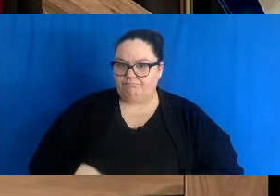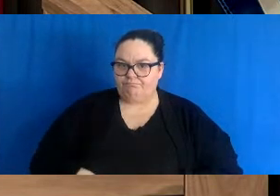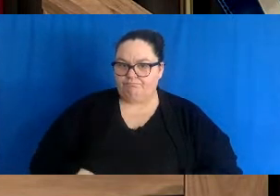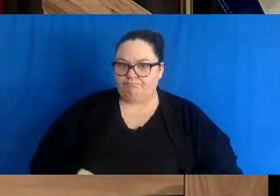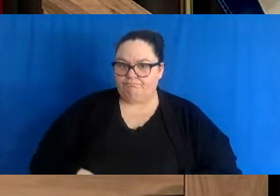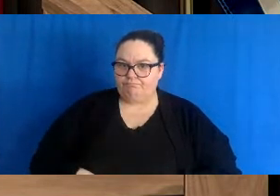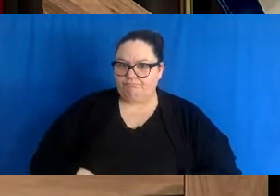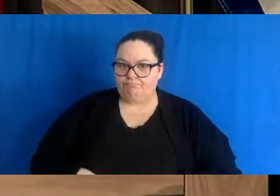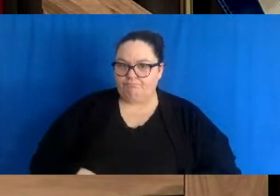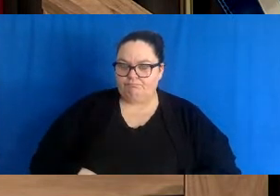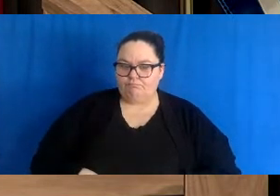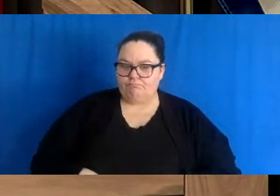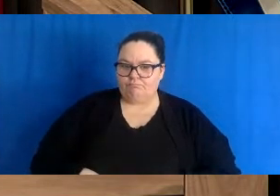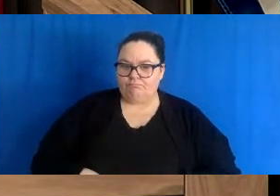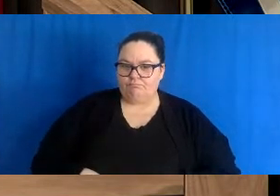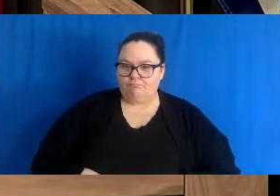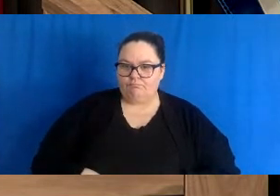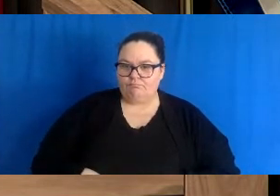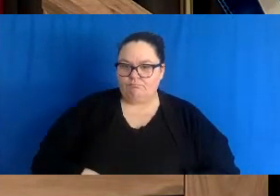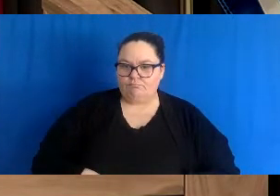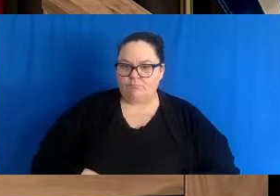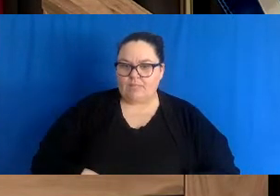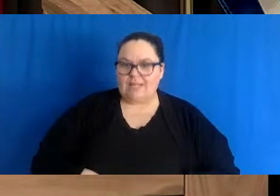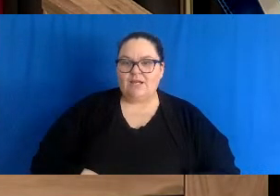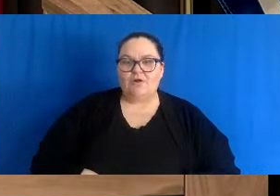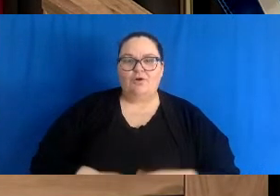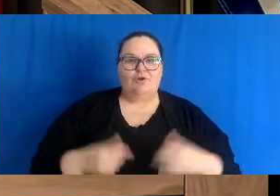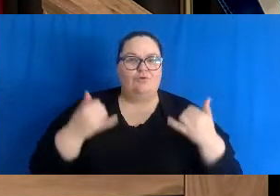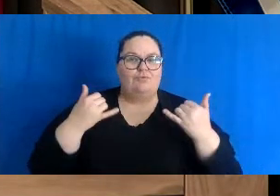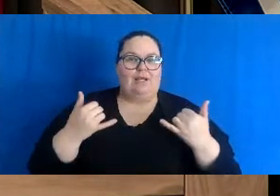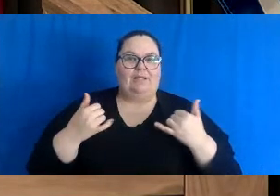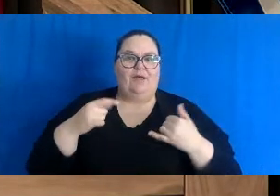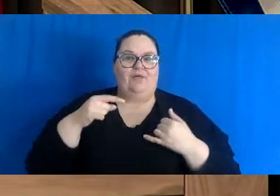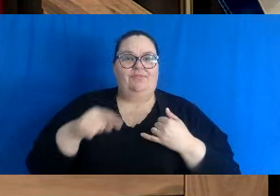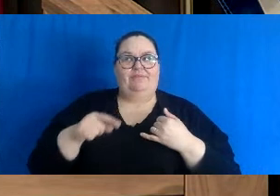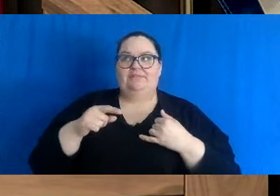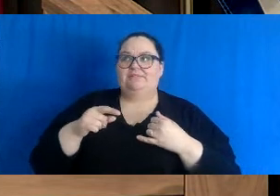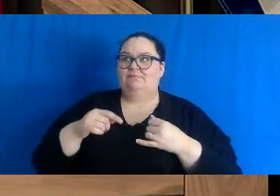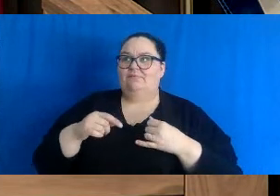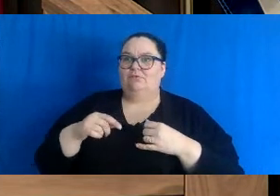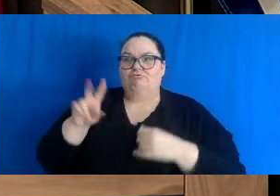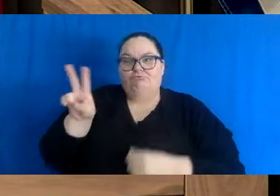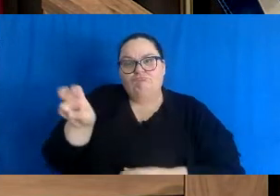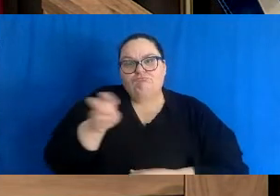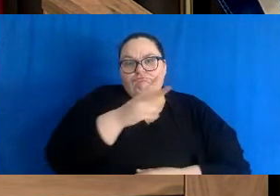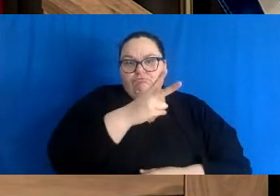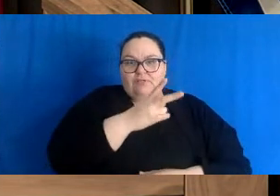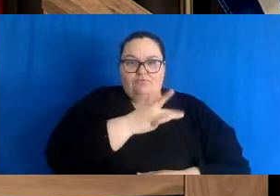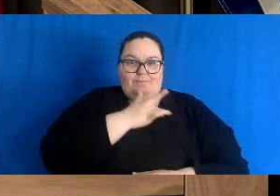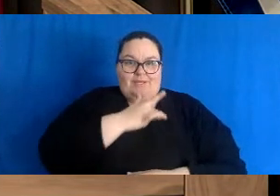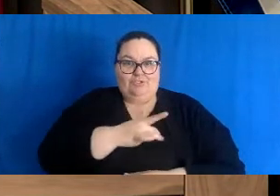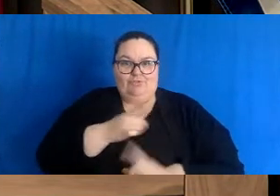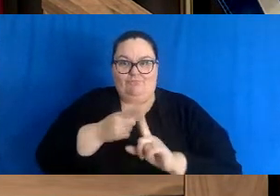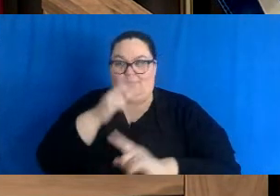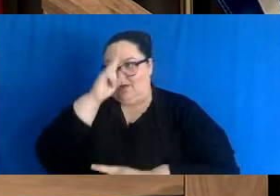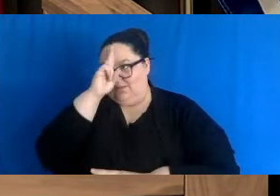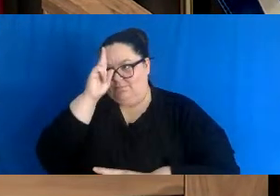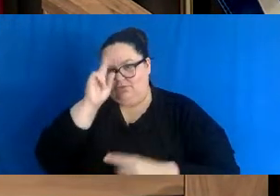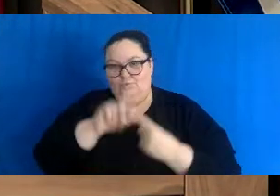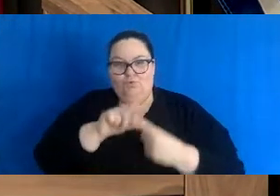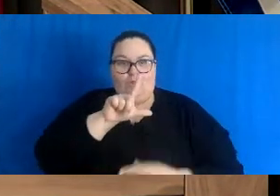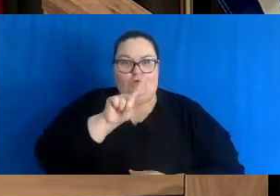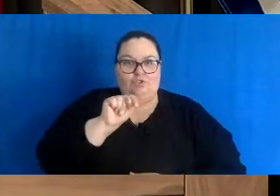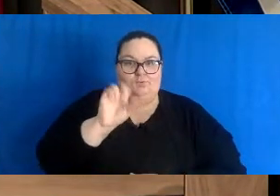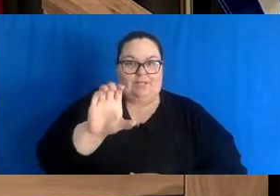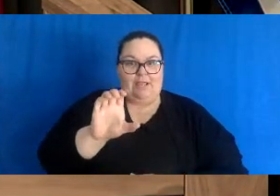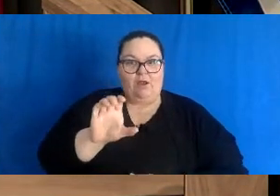This is a short-term measure. It will help hospitals manage the crisis.